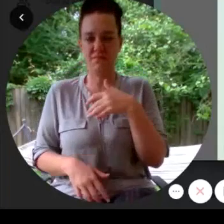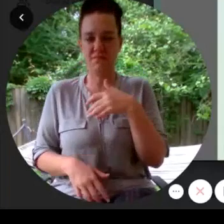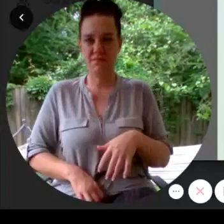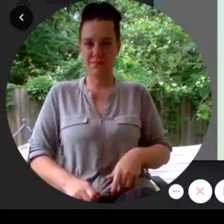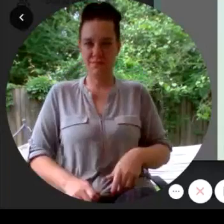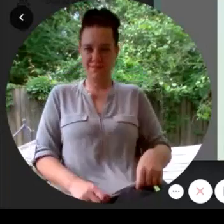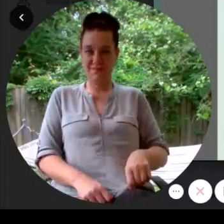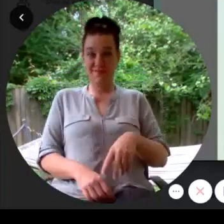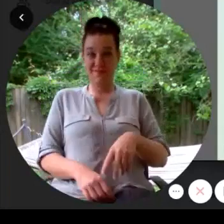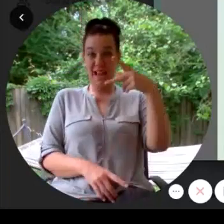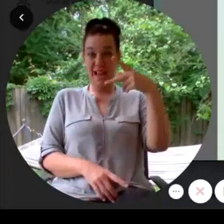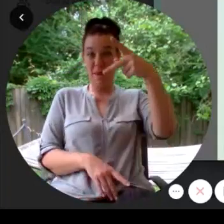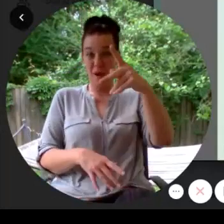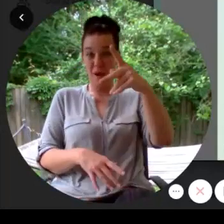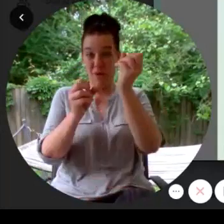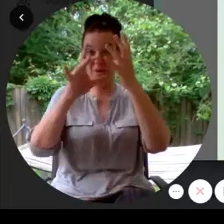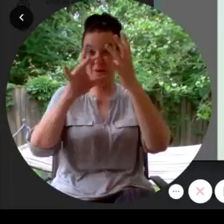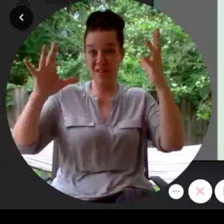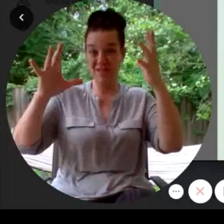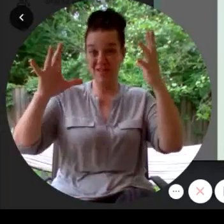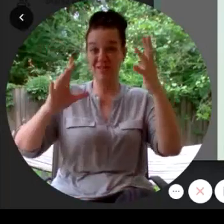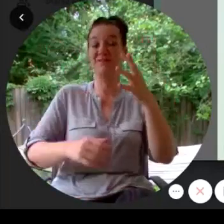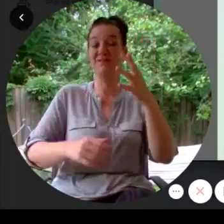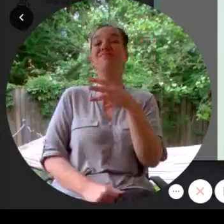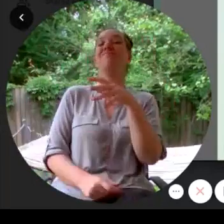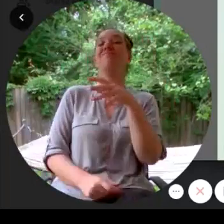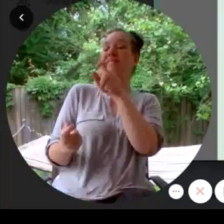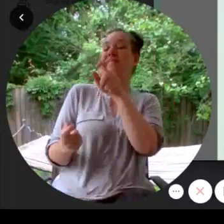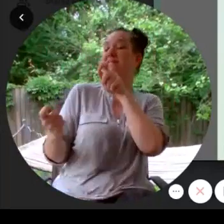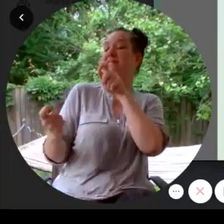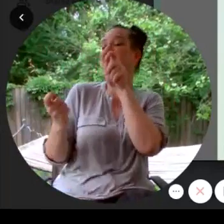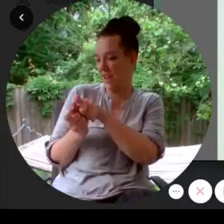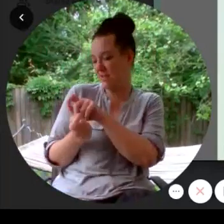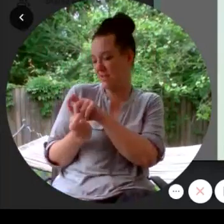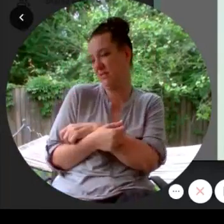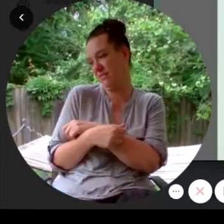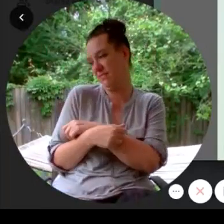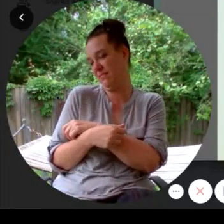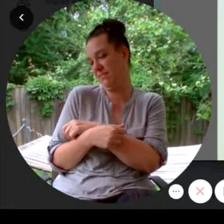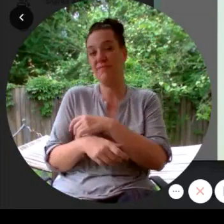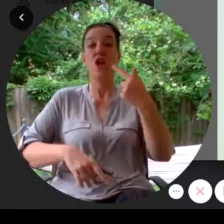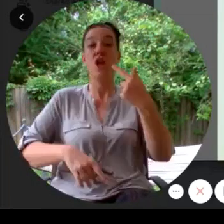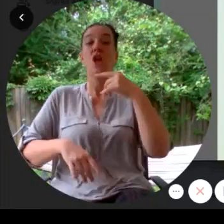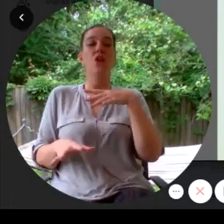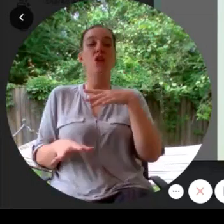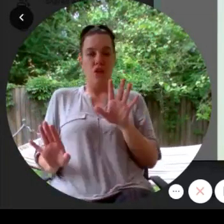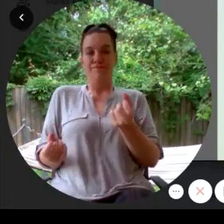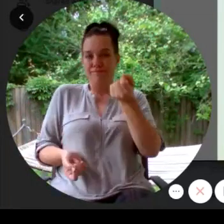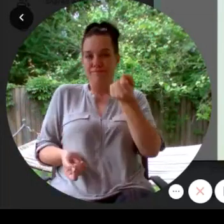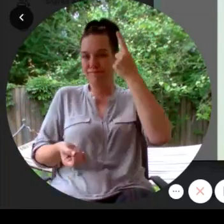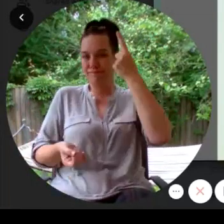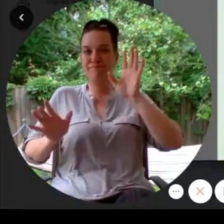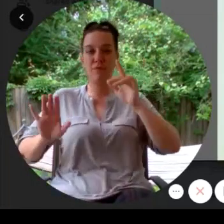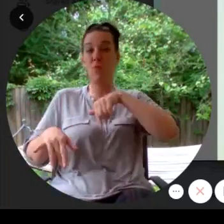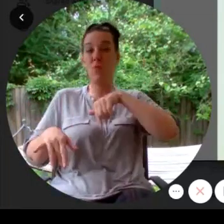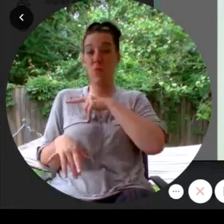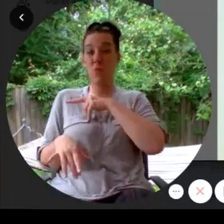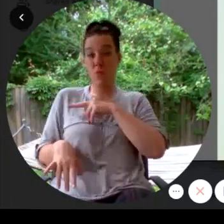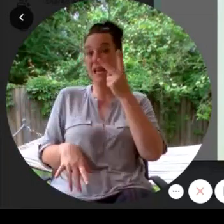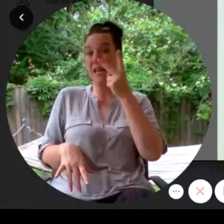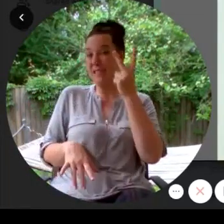exactly look we witnessed something weird